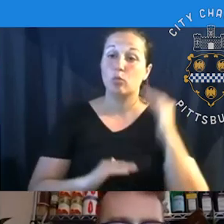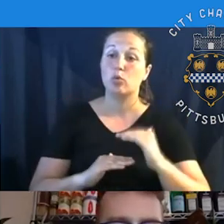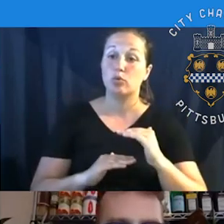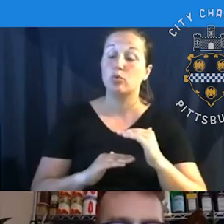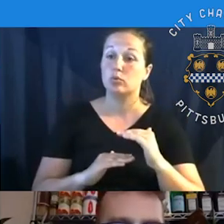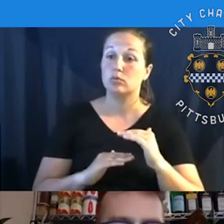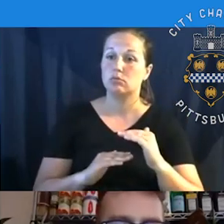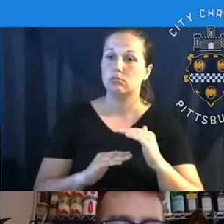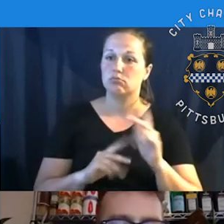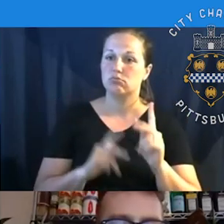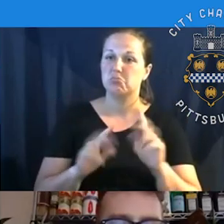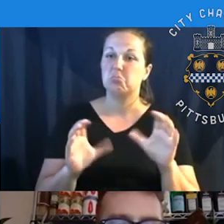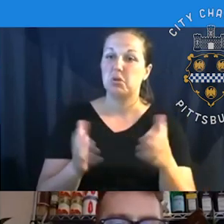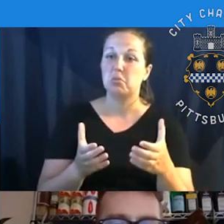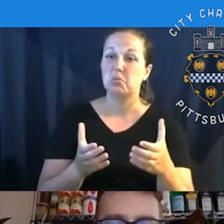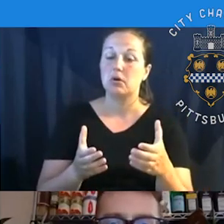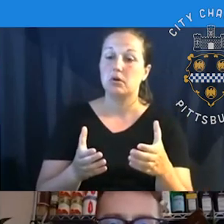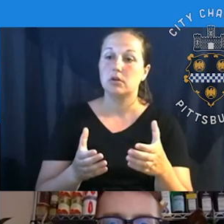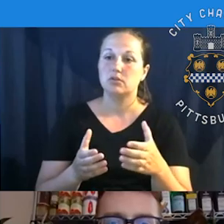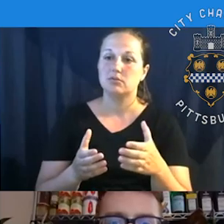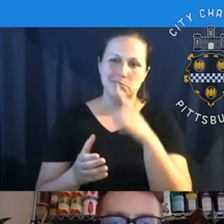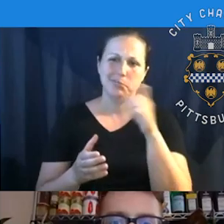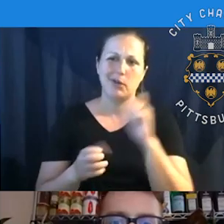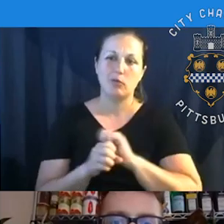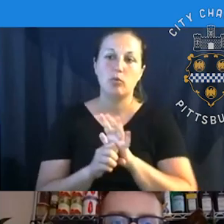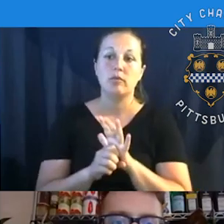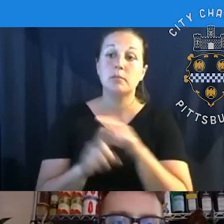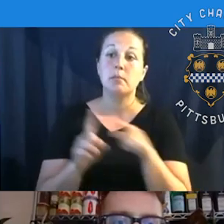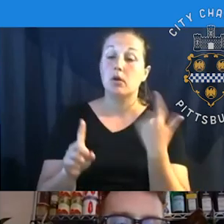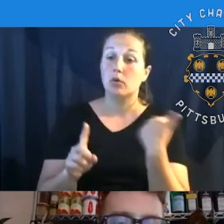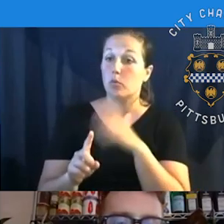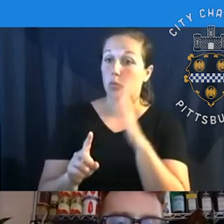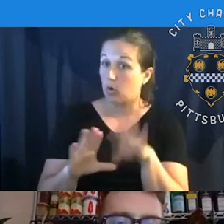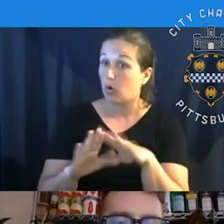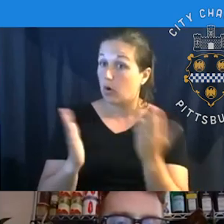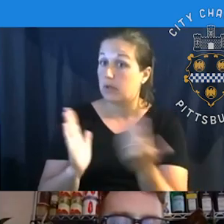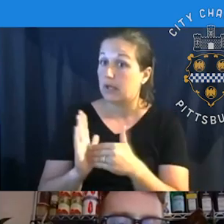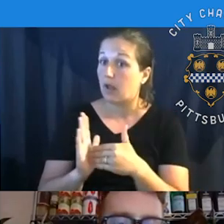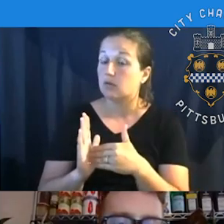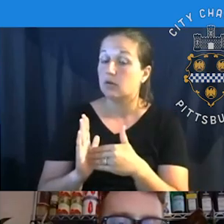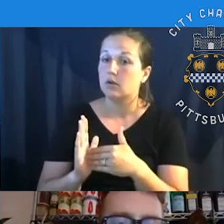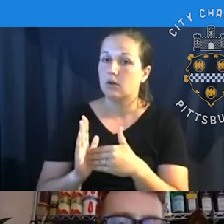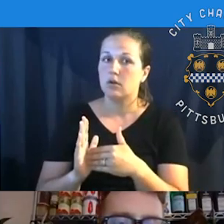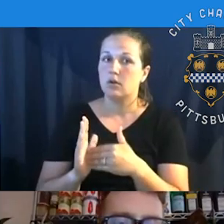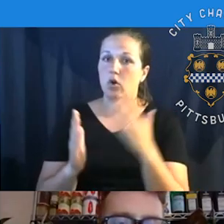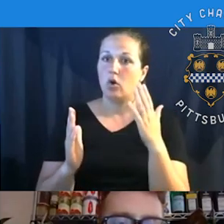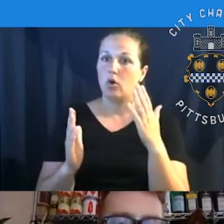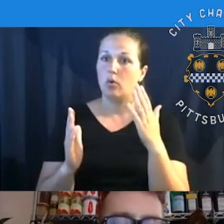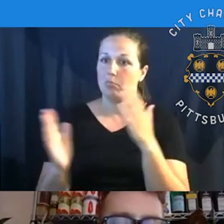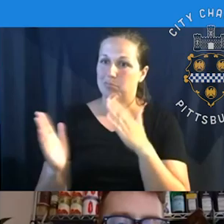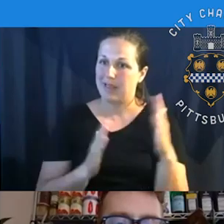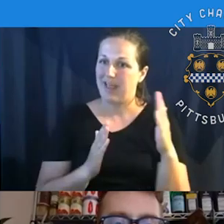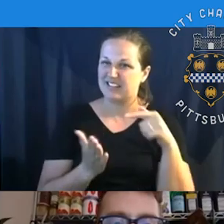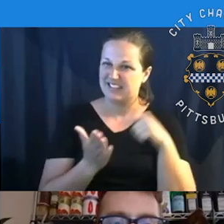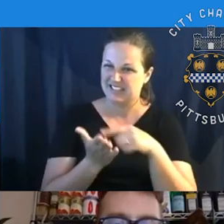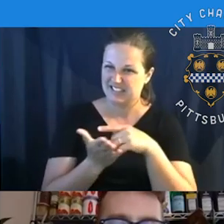uh, in response to COVID of course, but we are reopening it planned. Reopening reopening is this Monday on June 15th. You can stop in